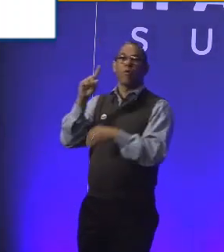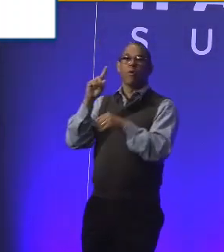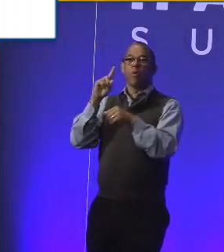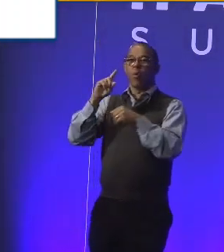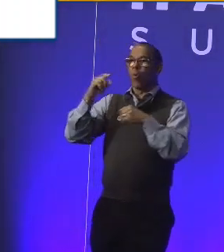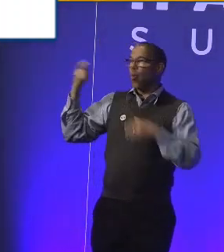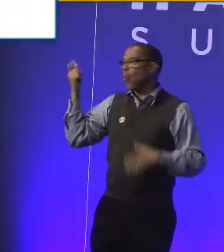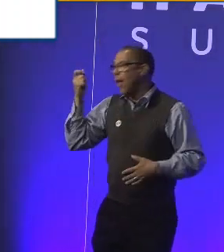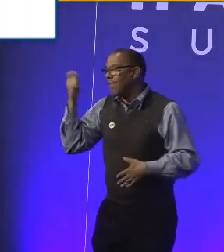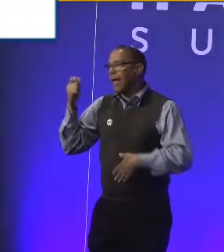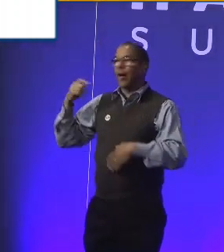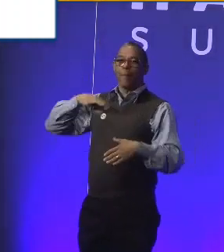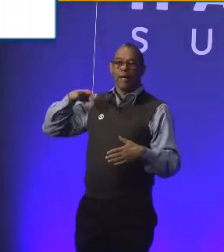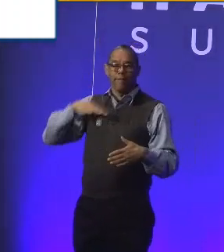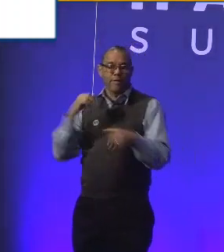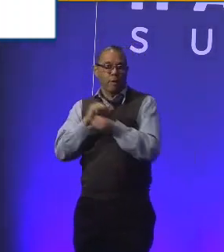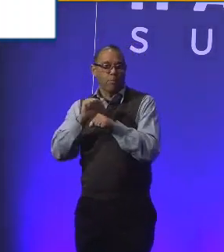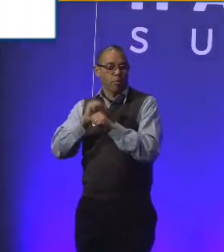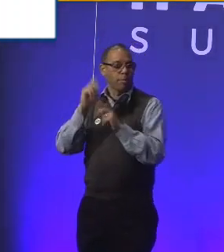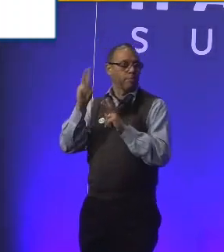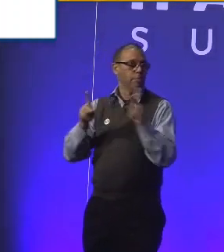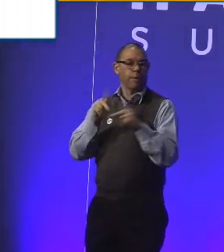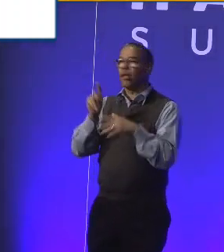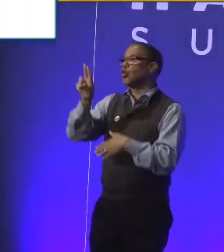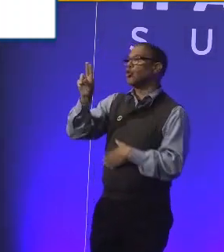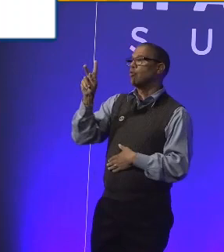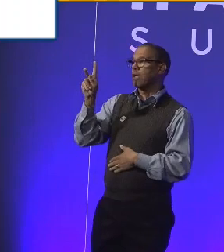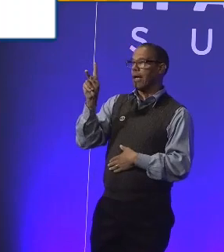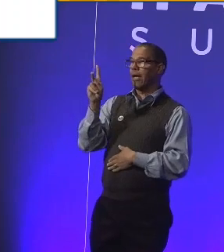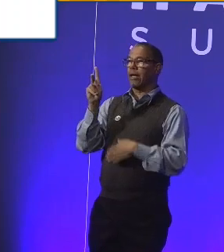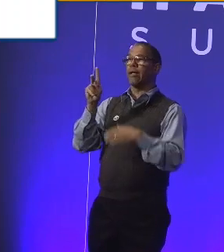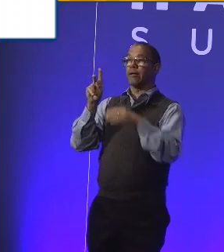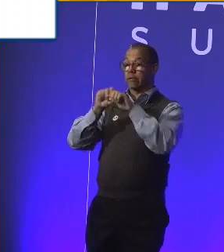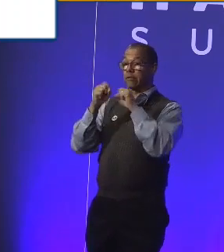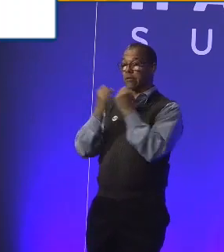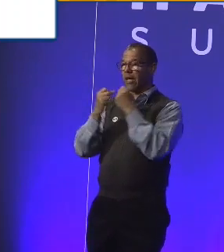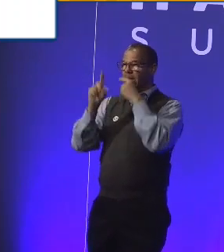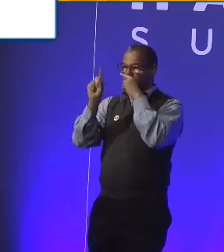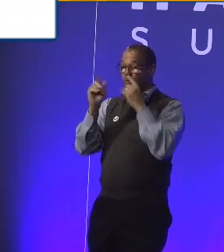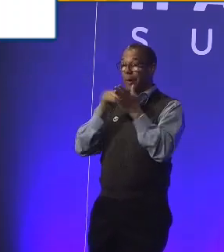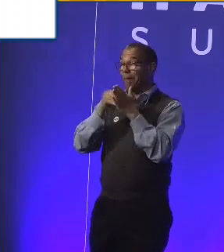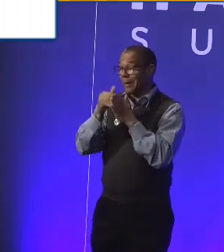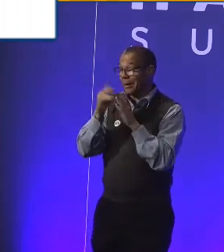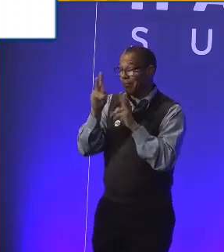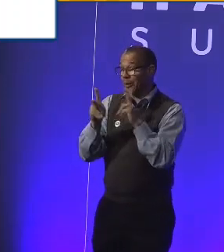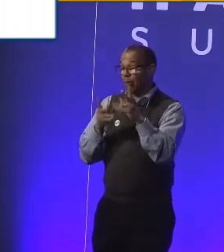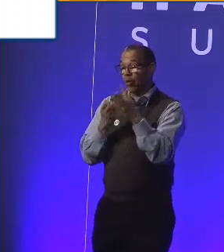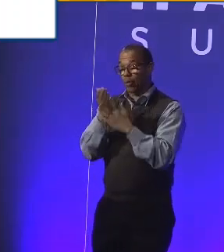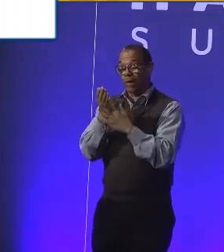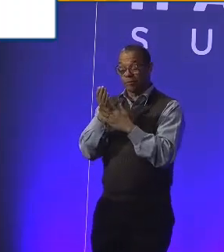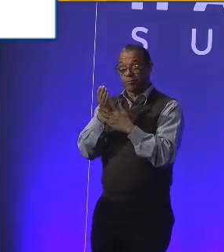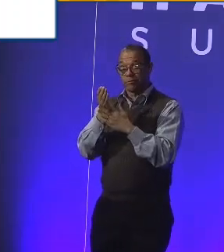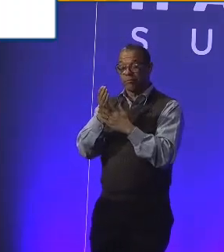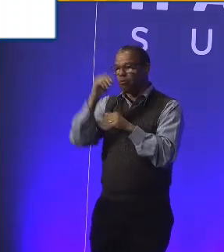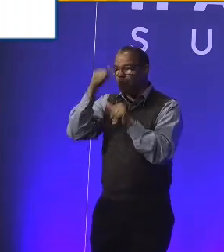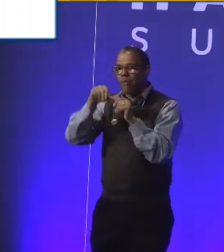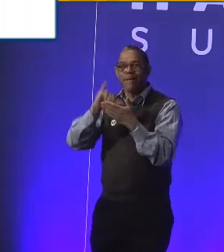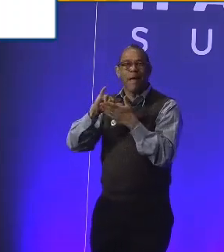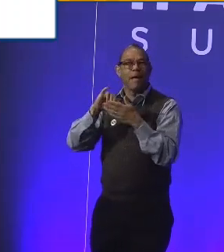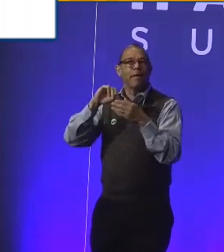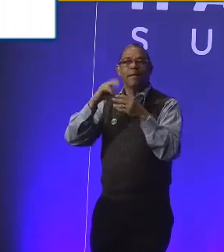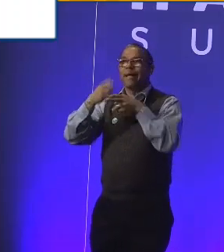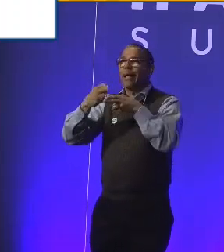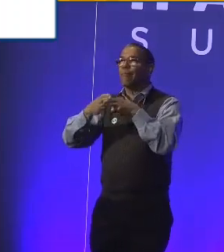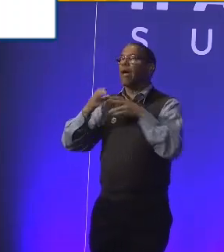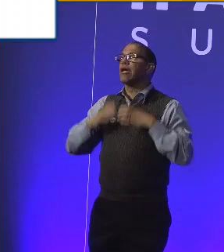UK society. 20 million claimants and customers. Okay, let's hang on to that word for the rest of this session. Customers. I